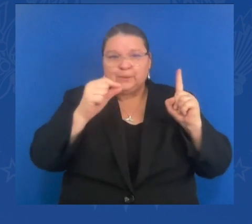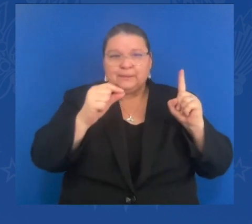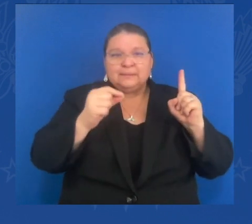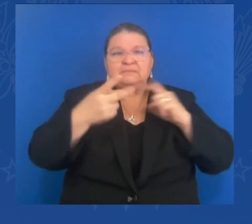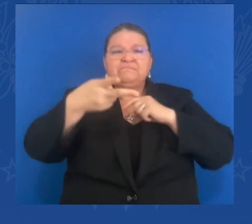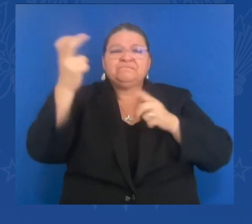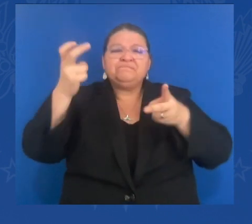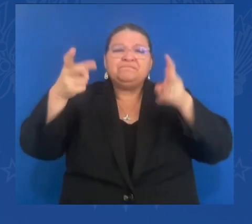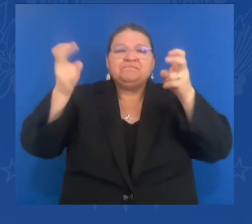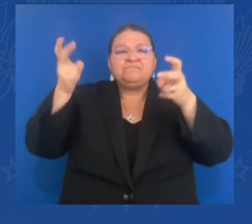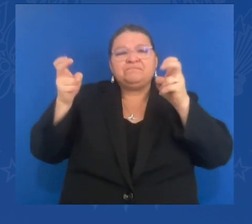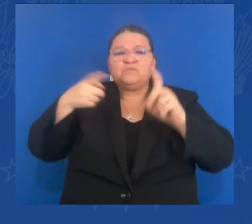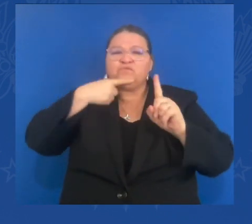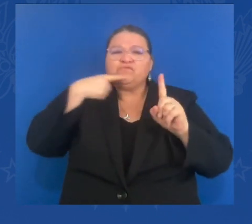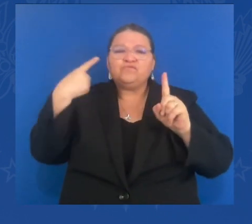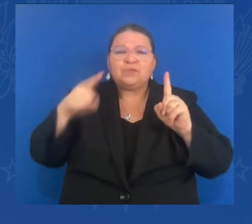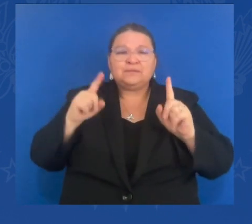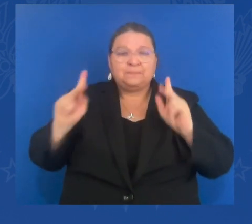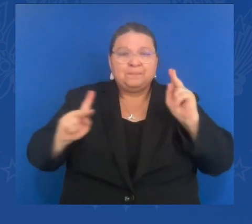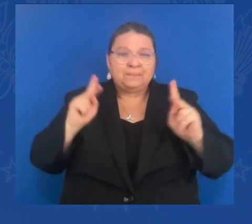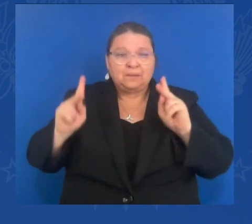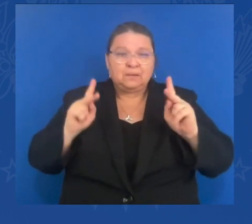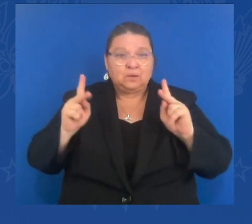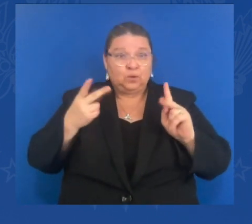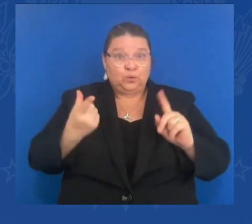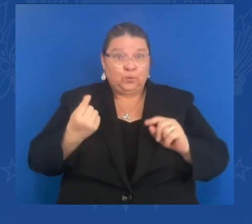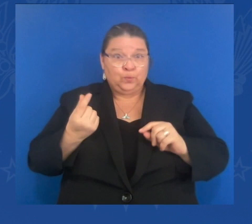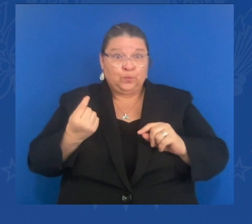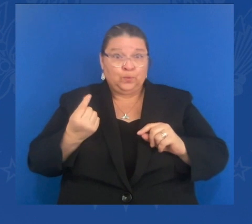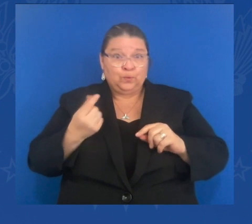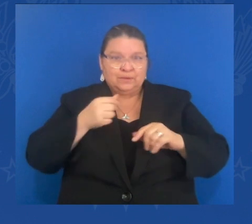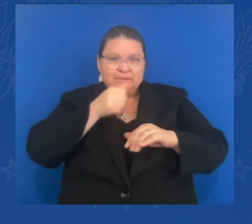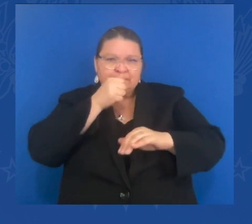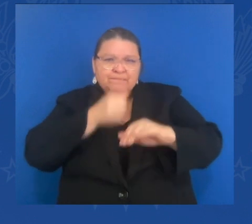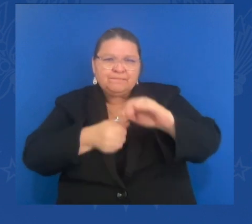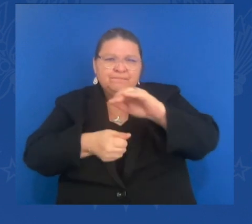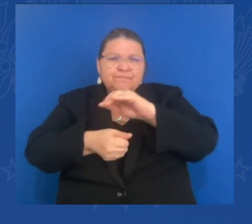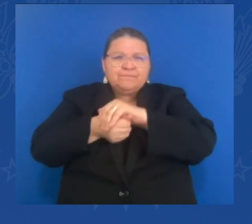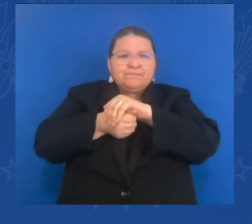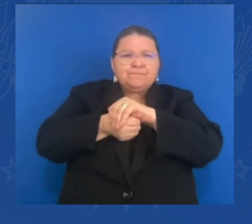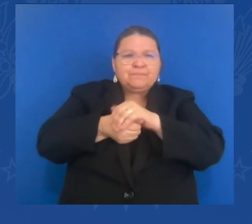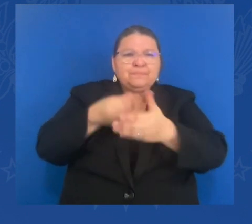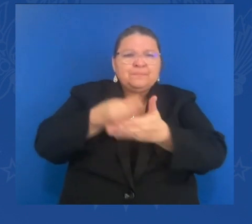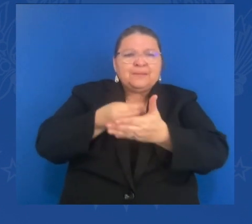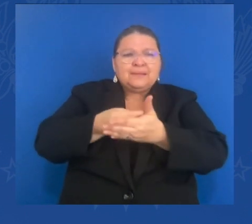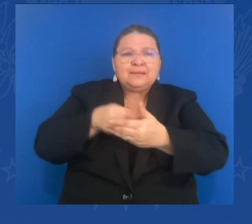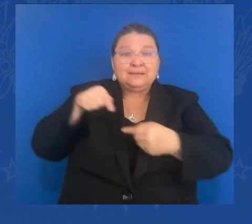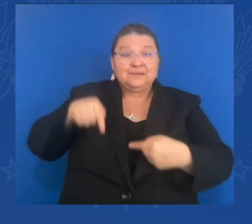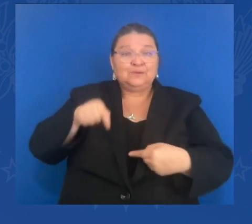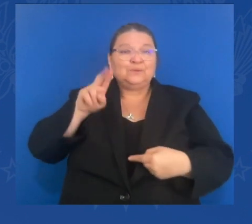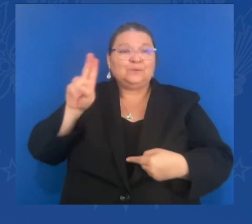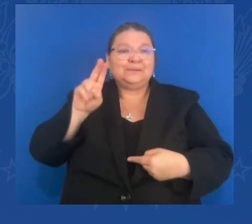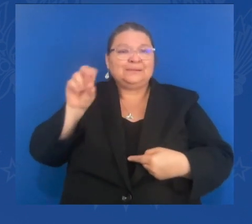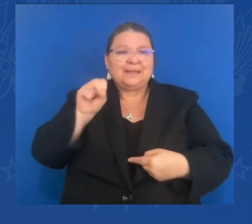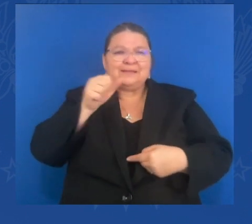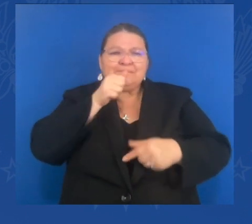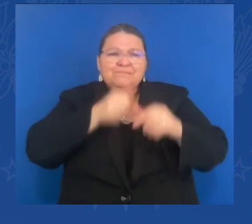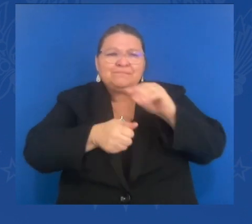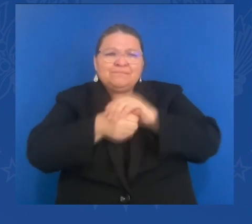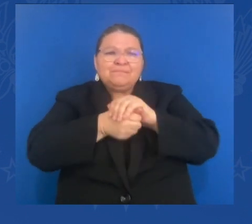They're part of that kleptocracy that exists in Moscow. And they must share in the pain of these sanctions.